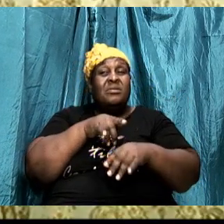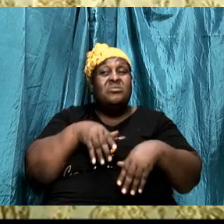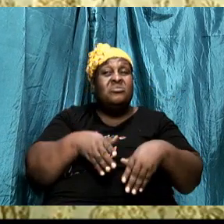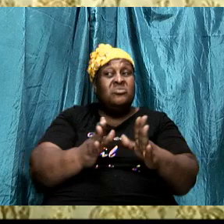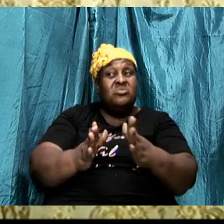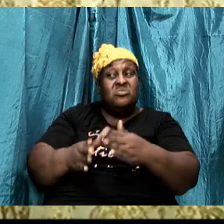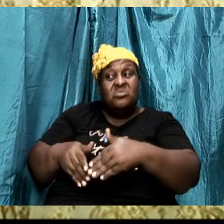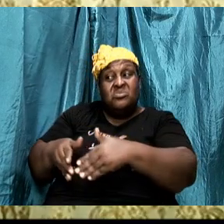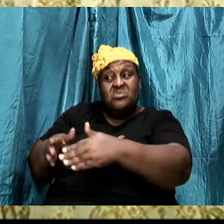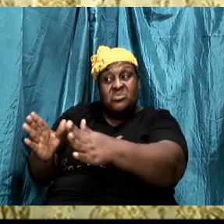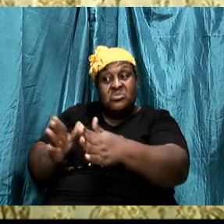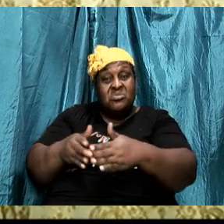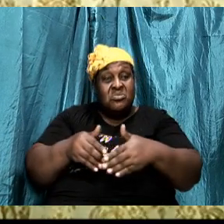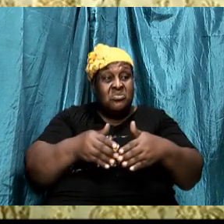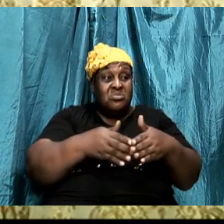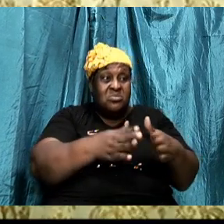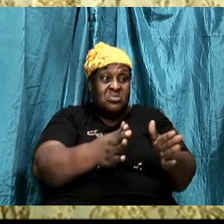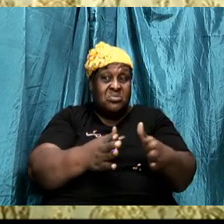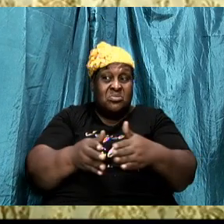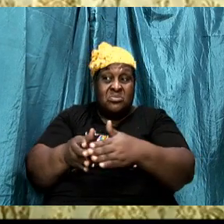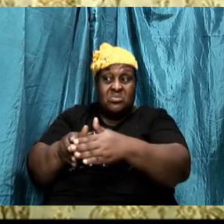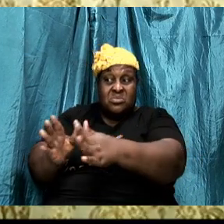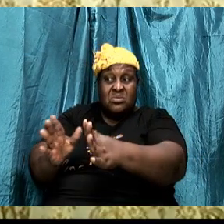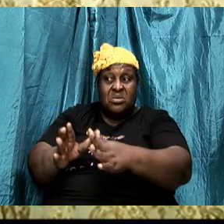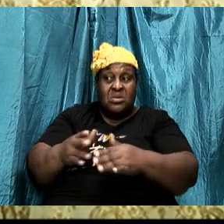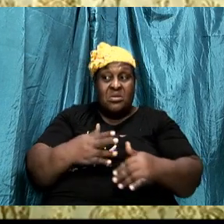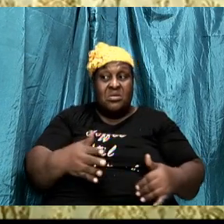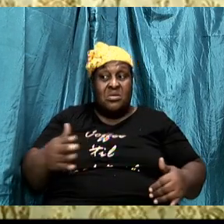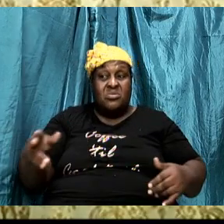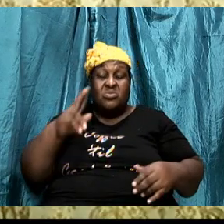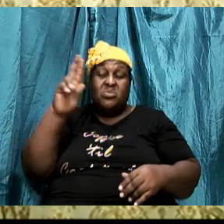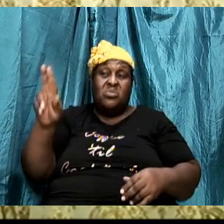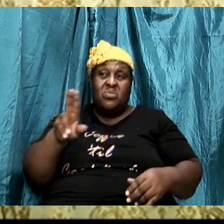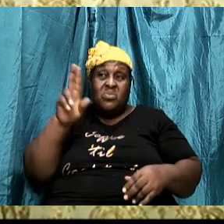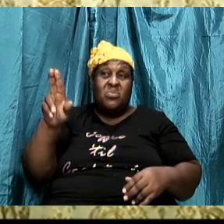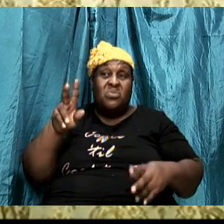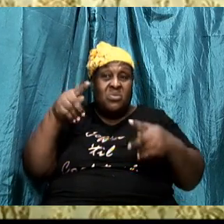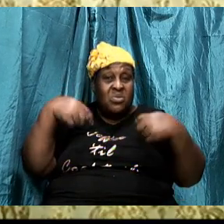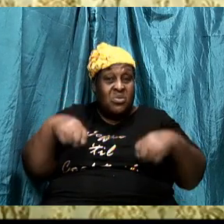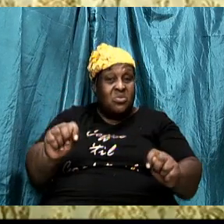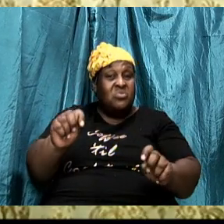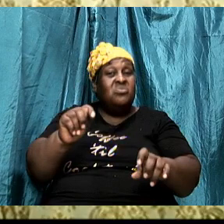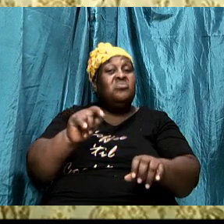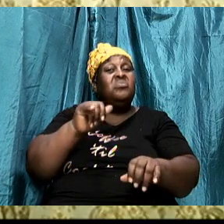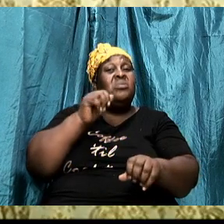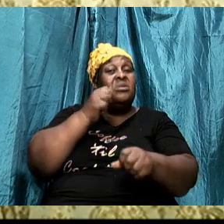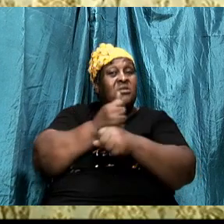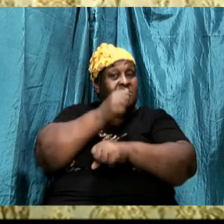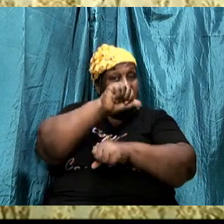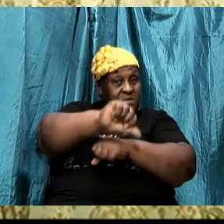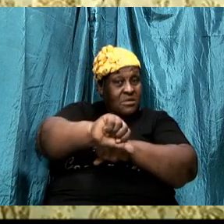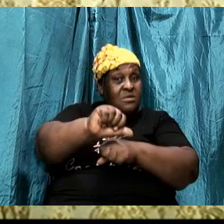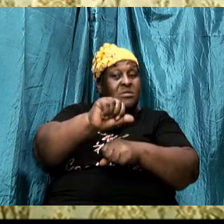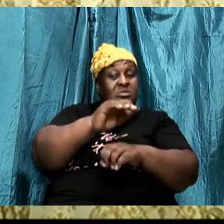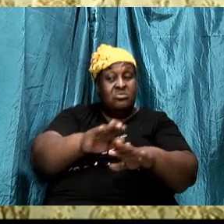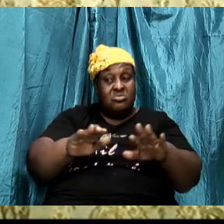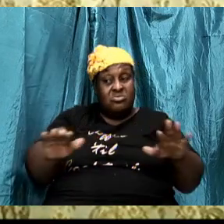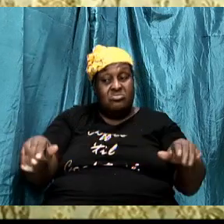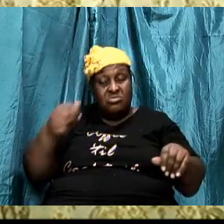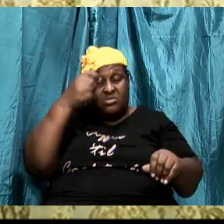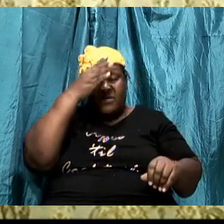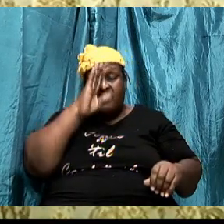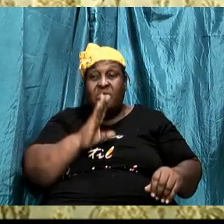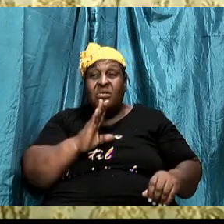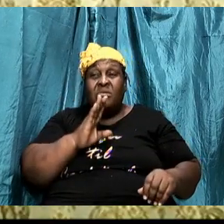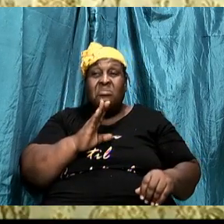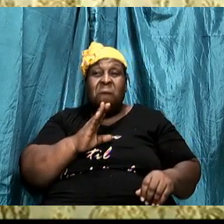things that he used to try to chip up the child of God. God. Ever so often, you will find that the